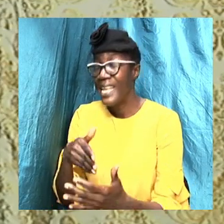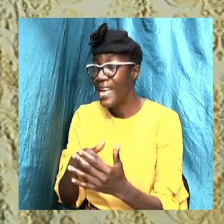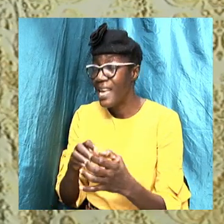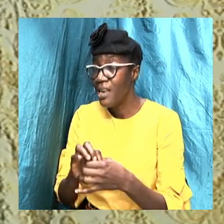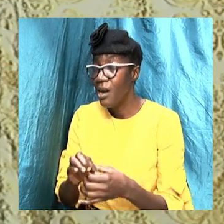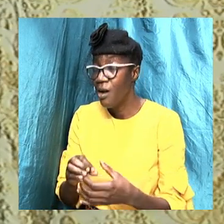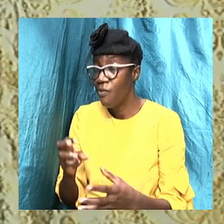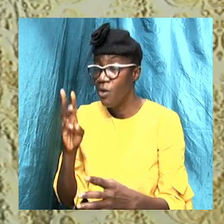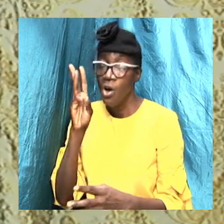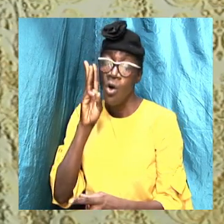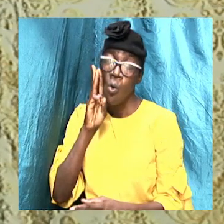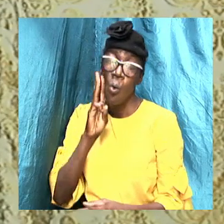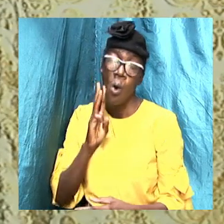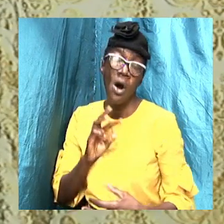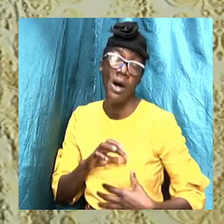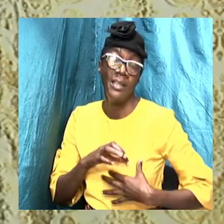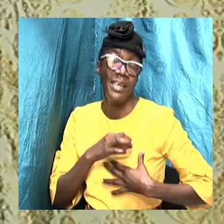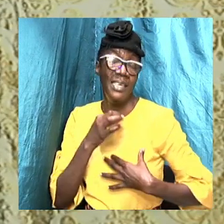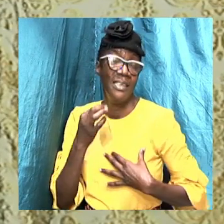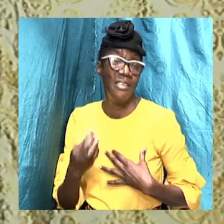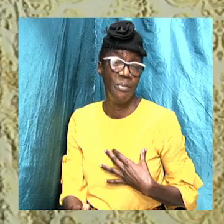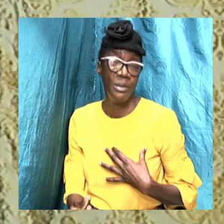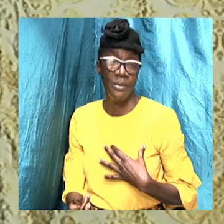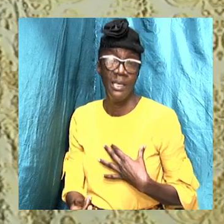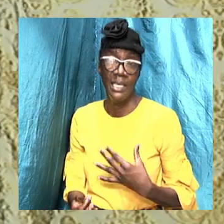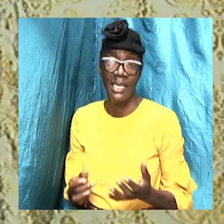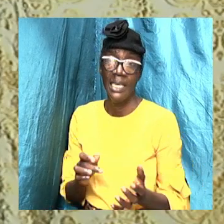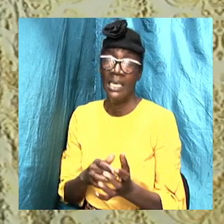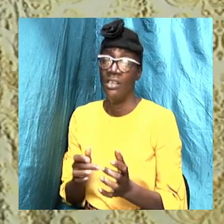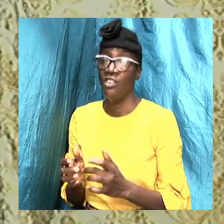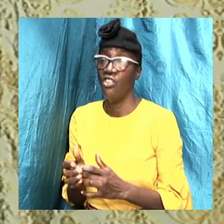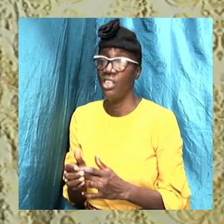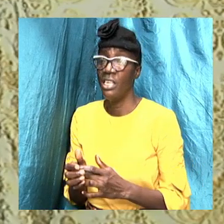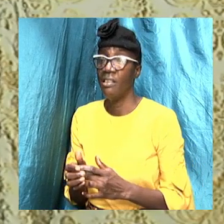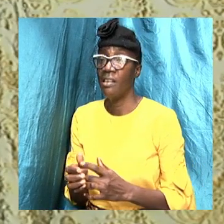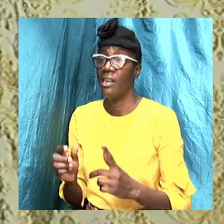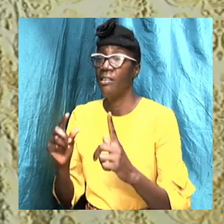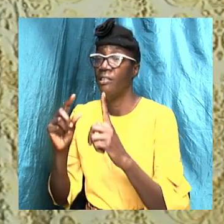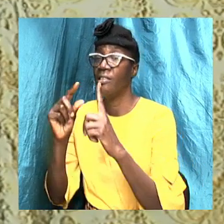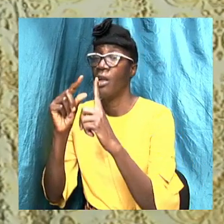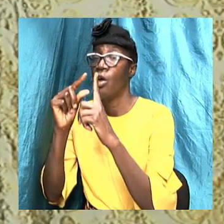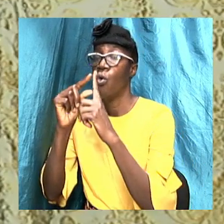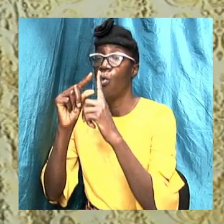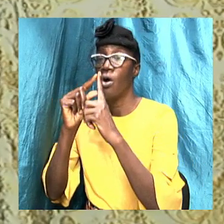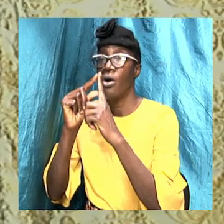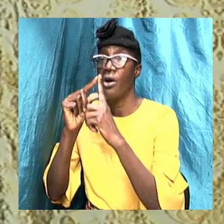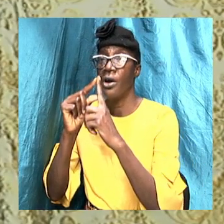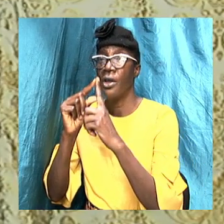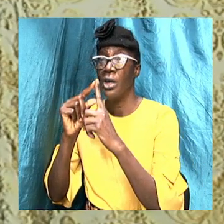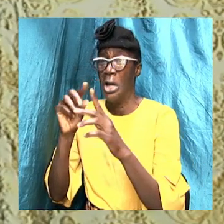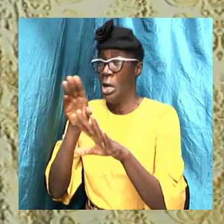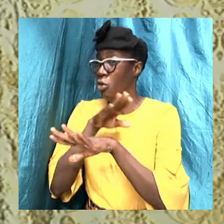water and of the spirit. Jesus' exact words, marvel not,